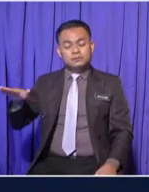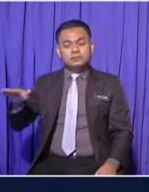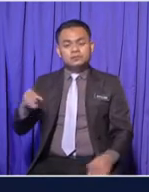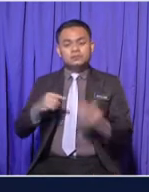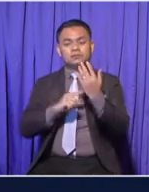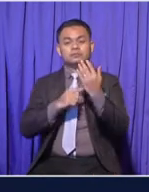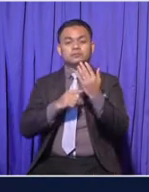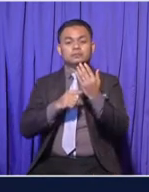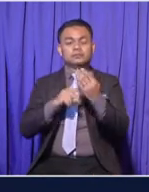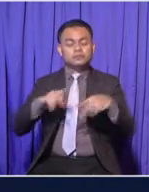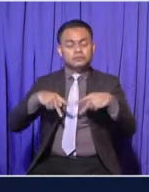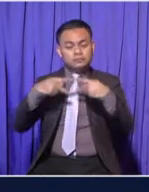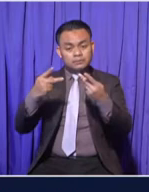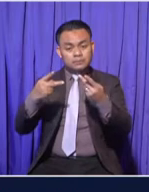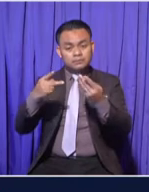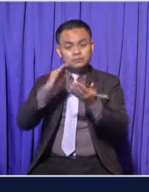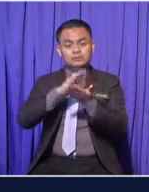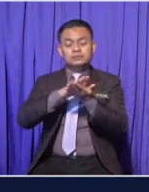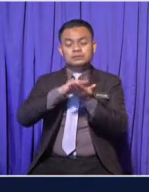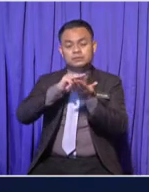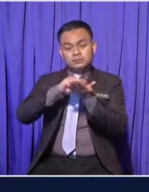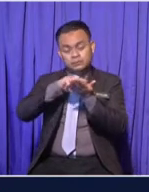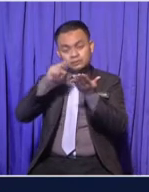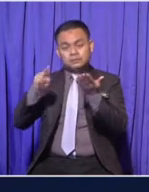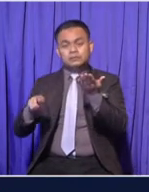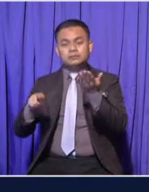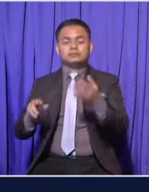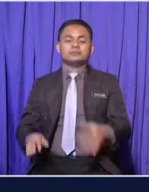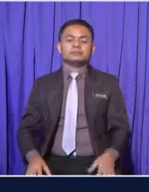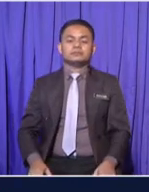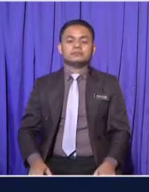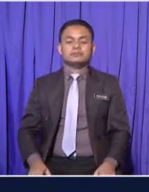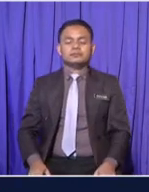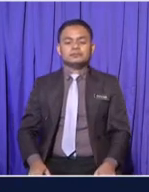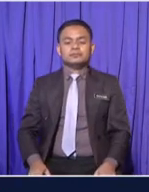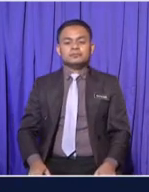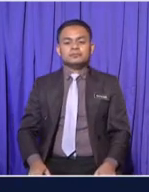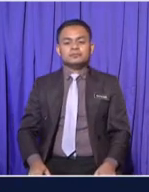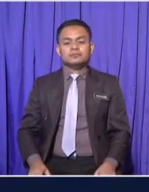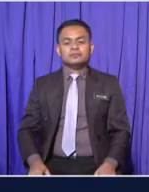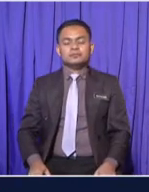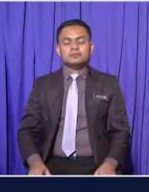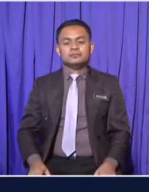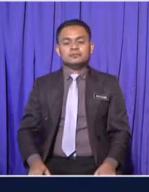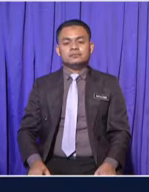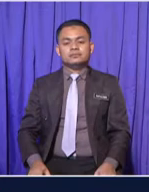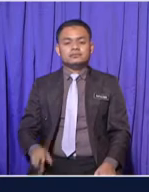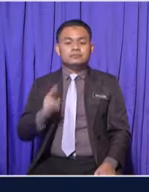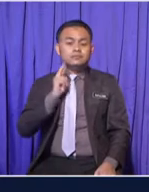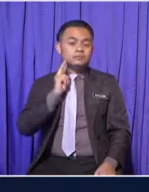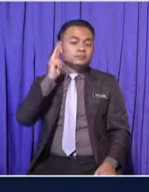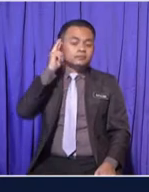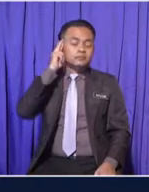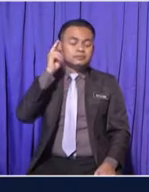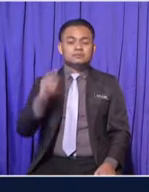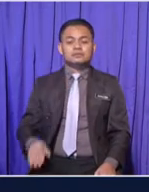and develop more cognitive abilities Next, the teenager stage that